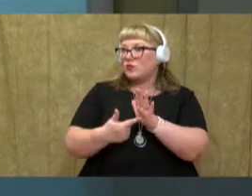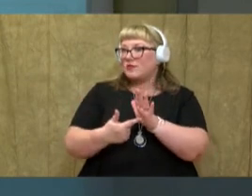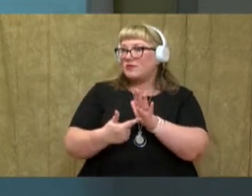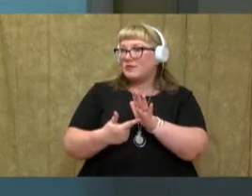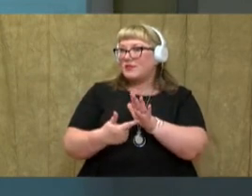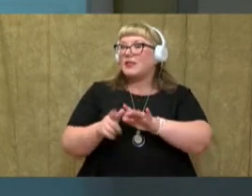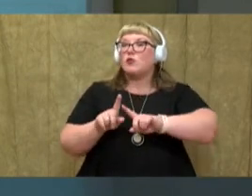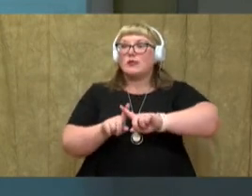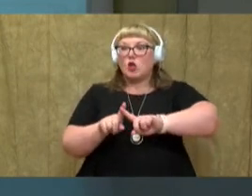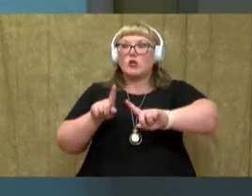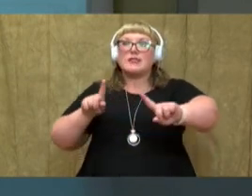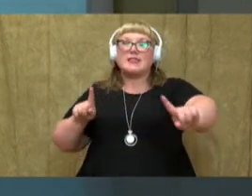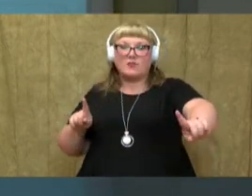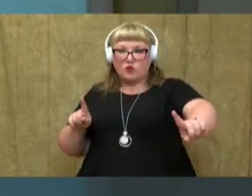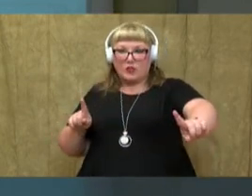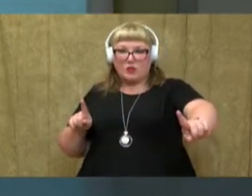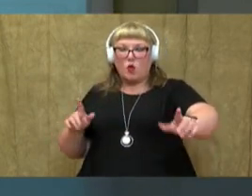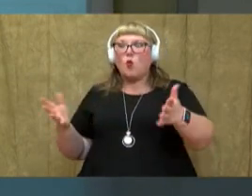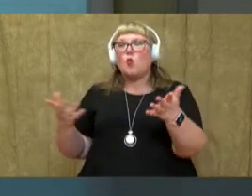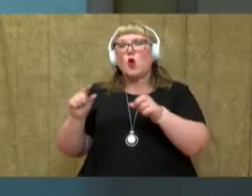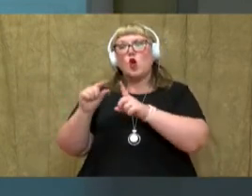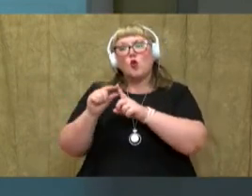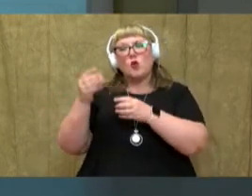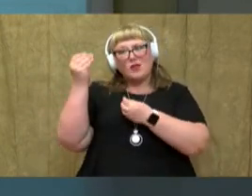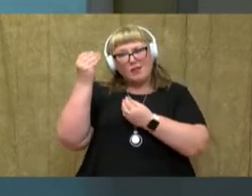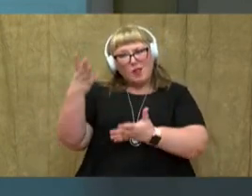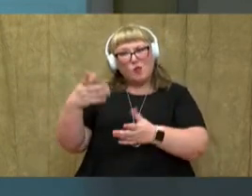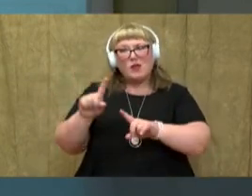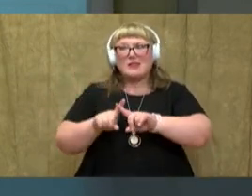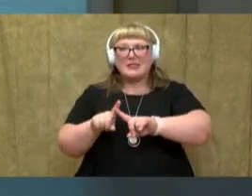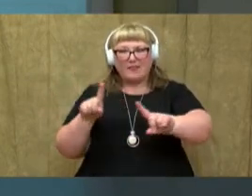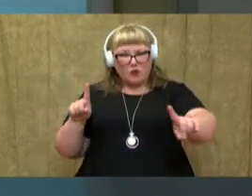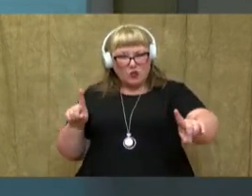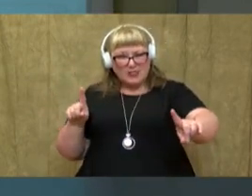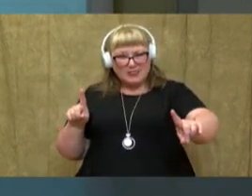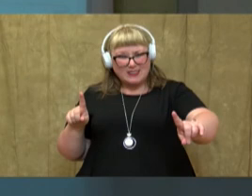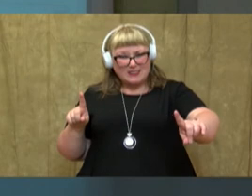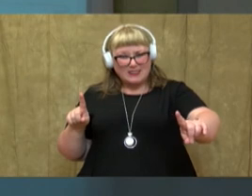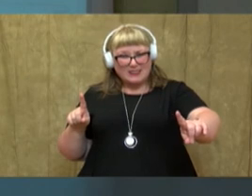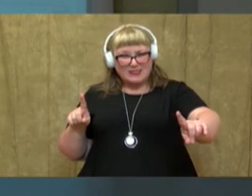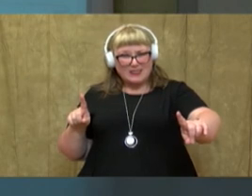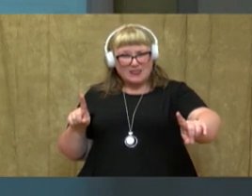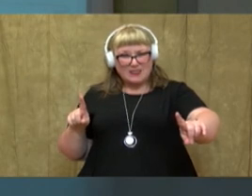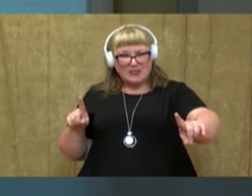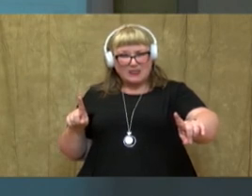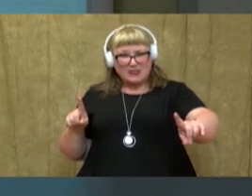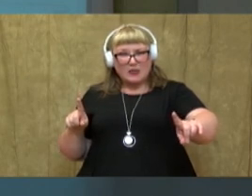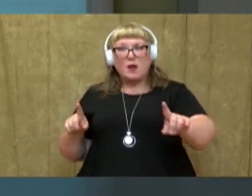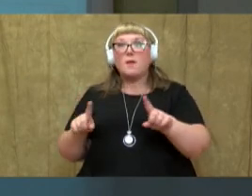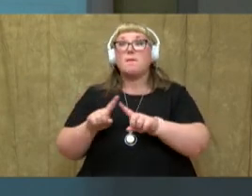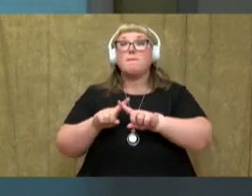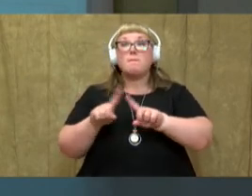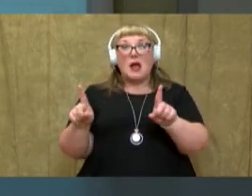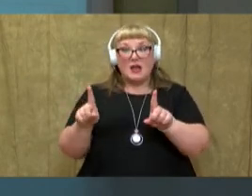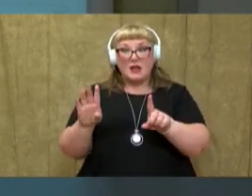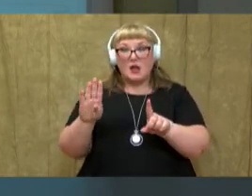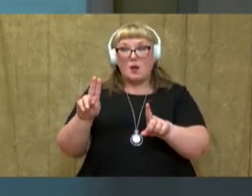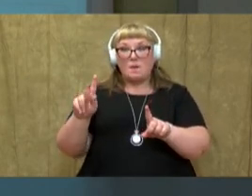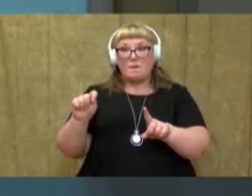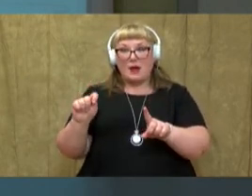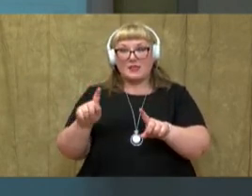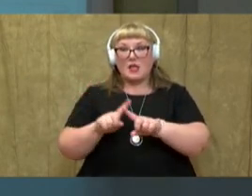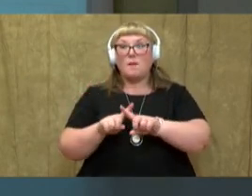That's right. How they are different. What word lets you know that I'm telling about how they are different? That's right. The